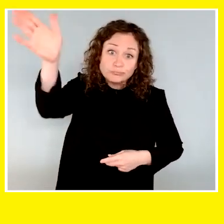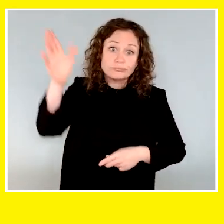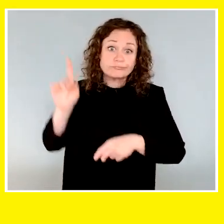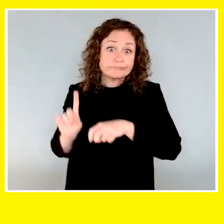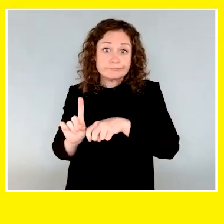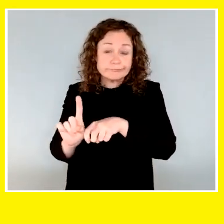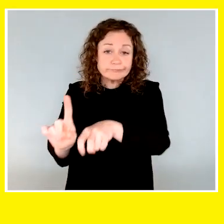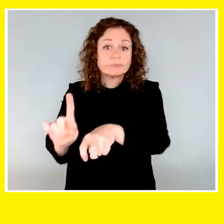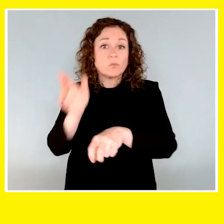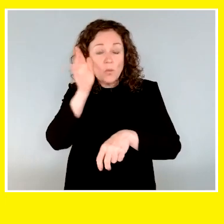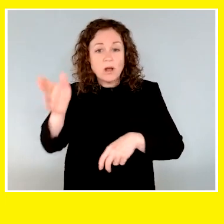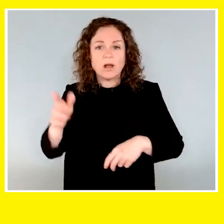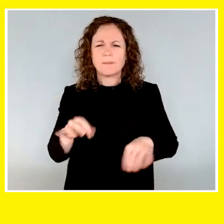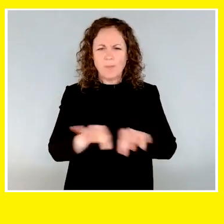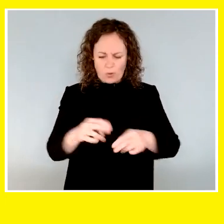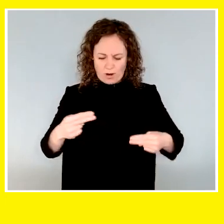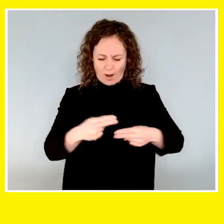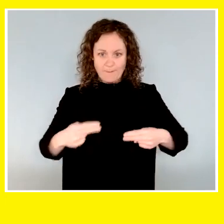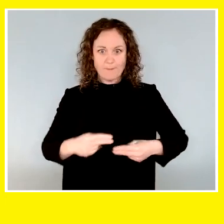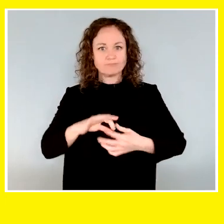association with the harness is crucial.